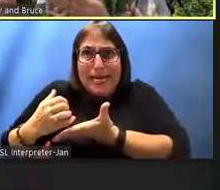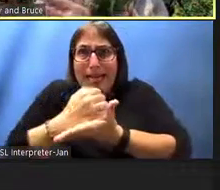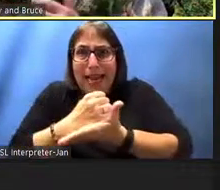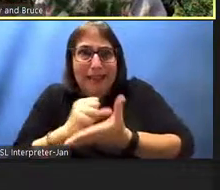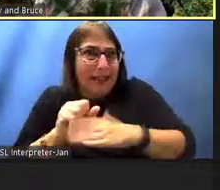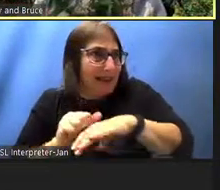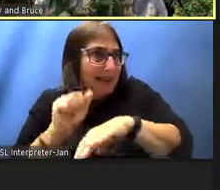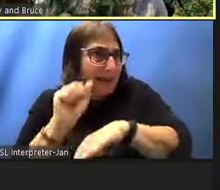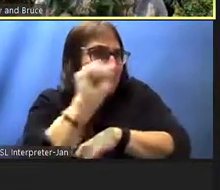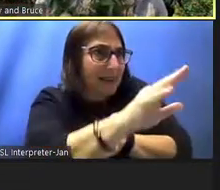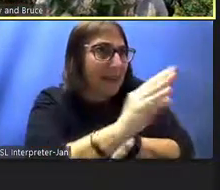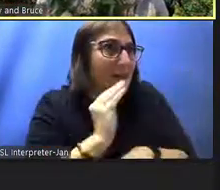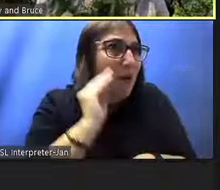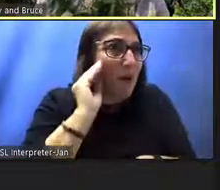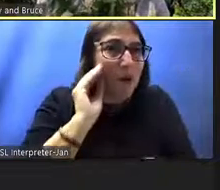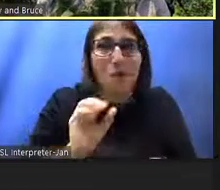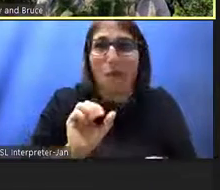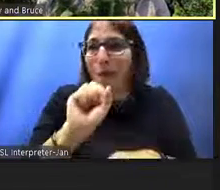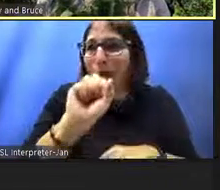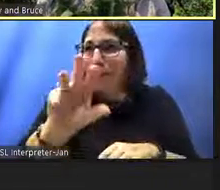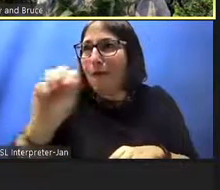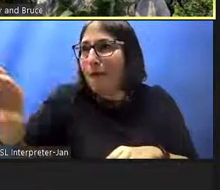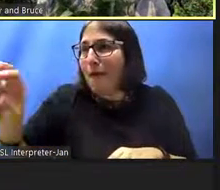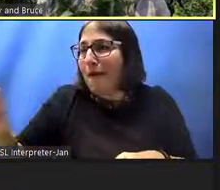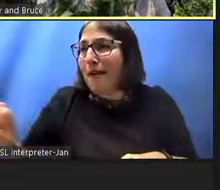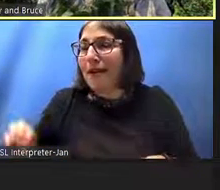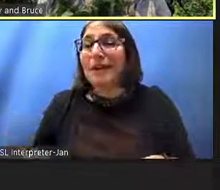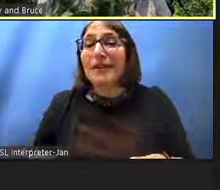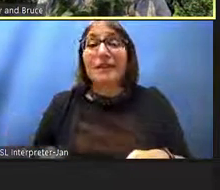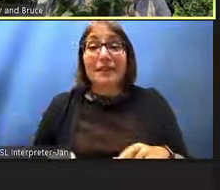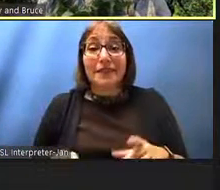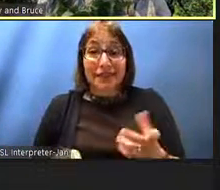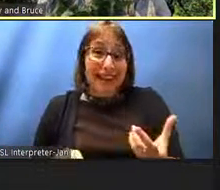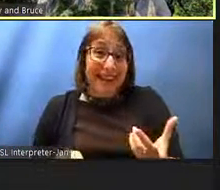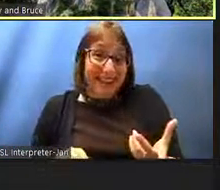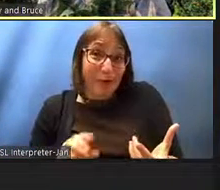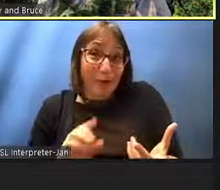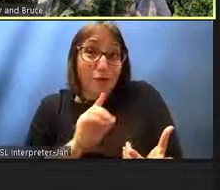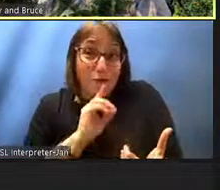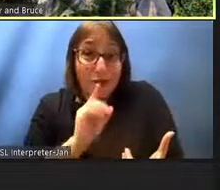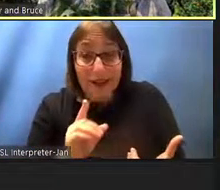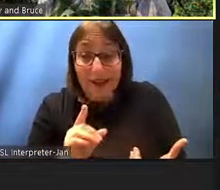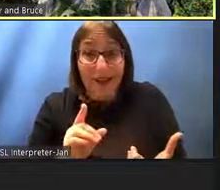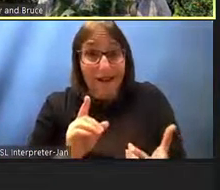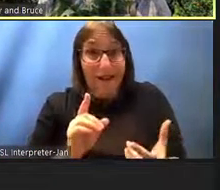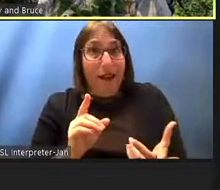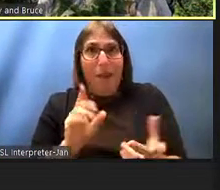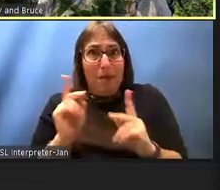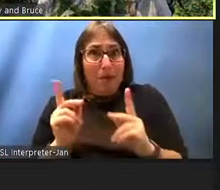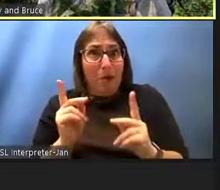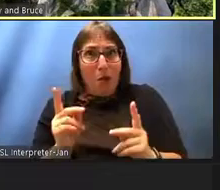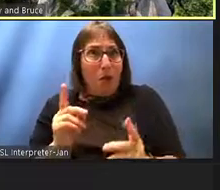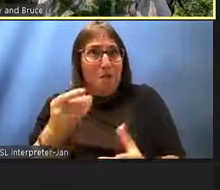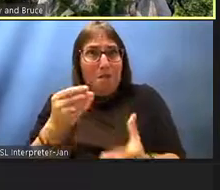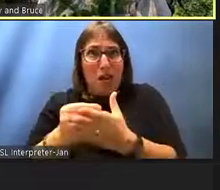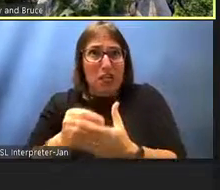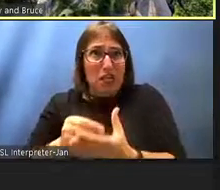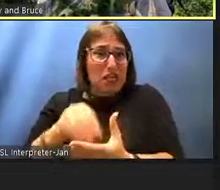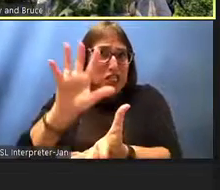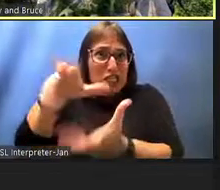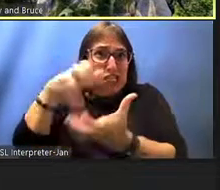the dream was not as dreamful as they thought it would be because the money was not really there